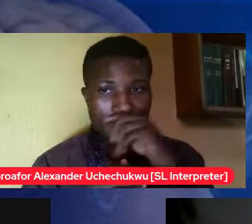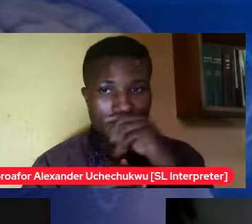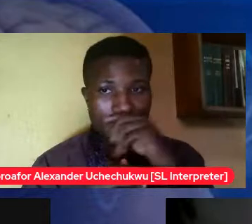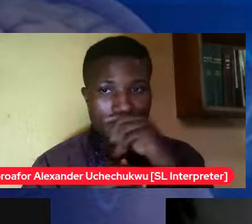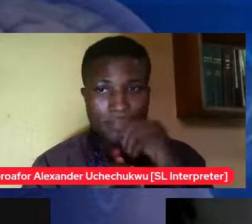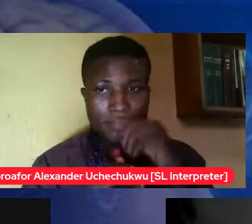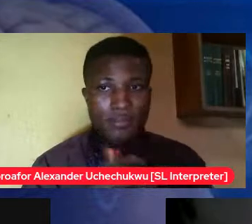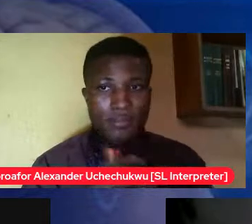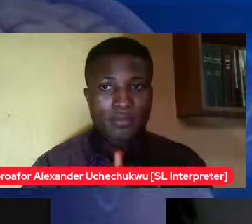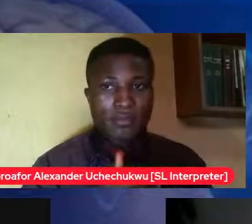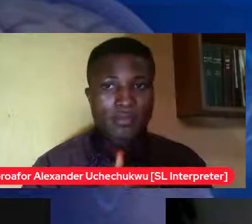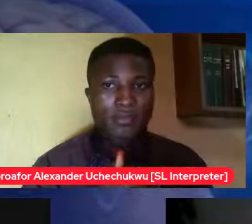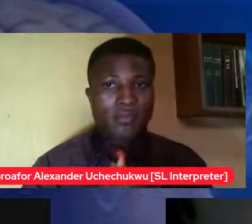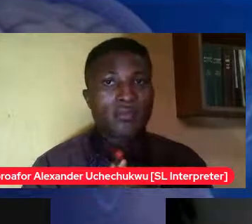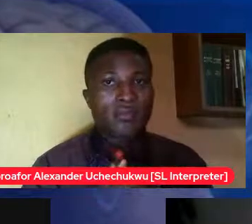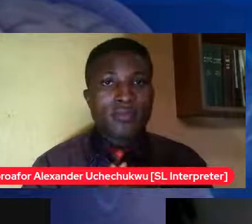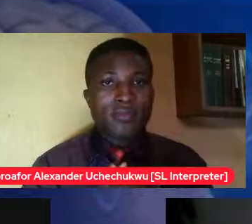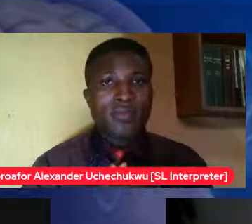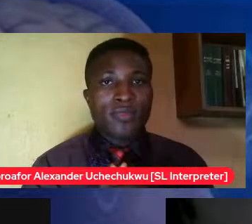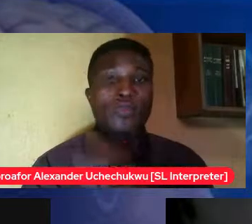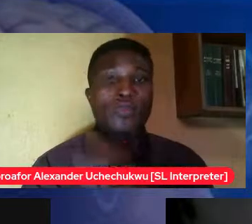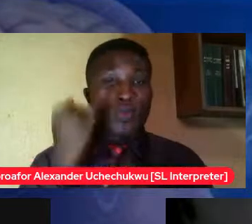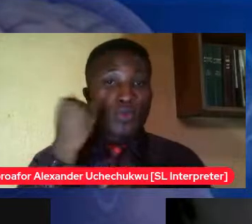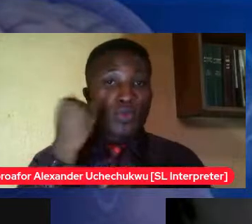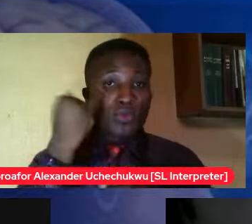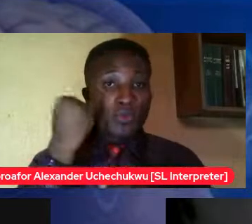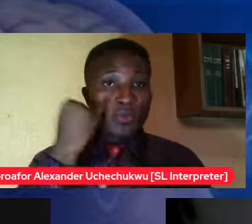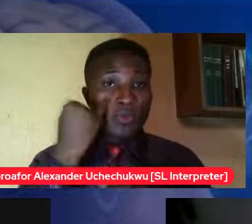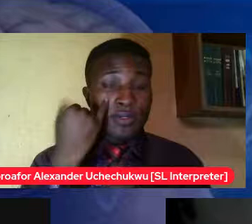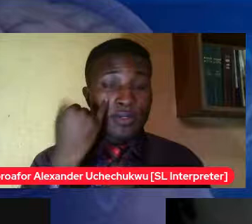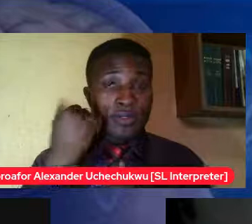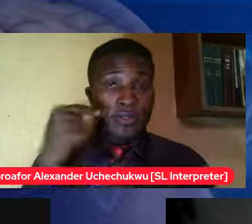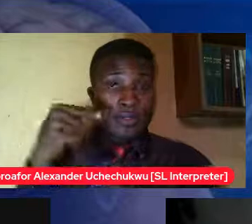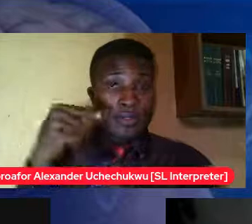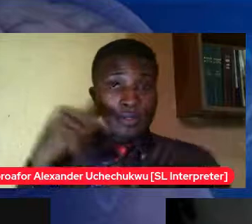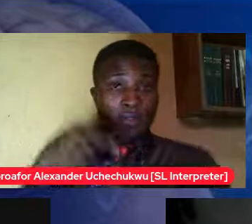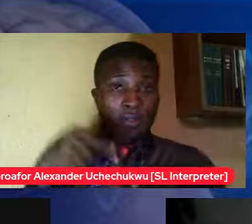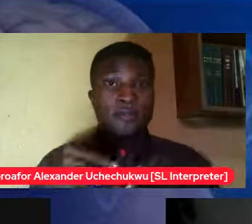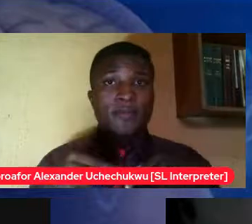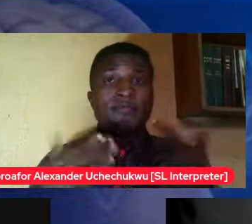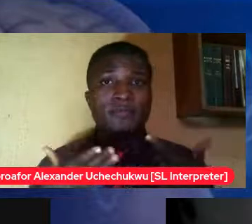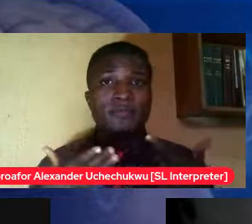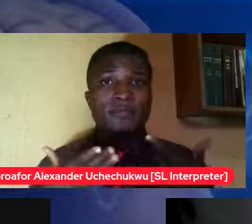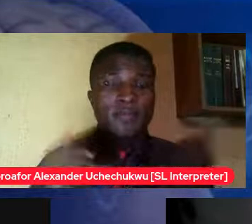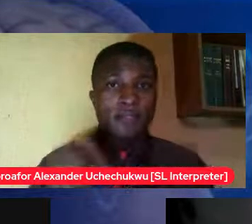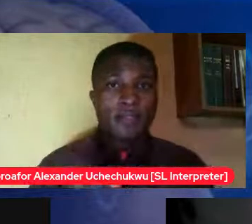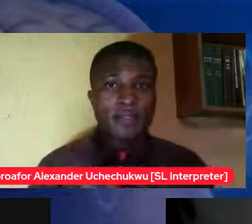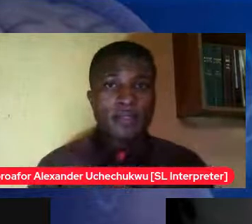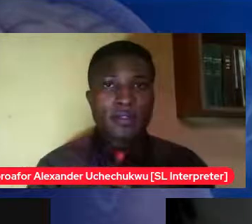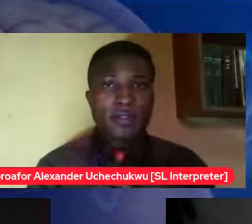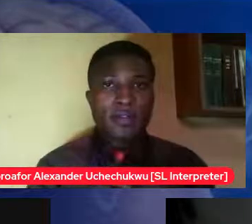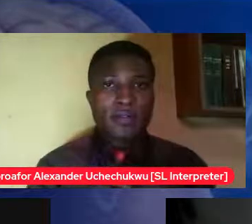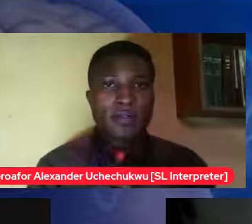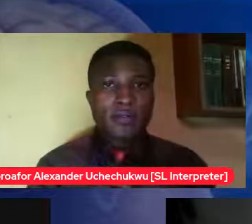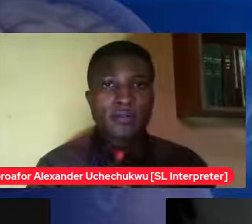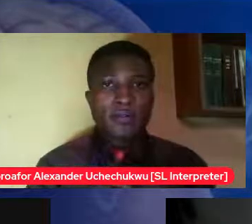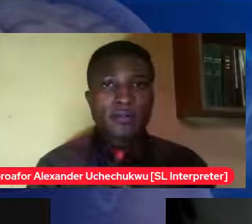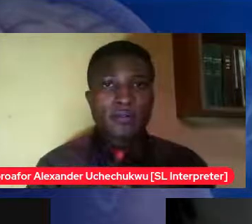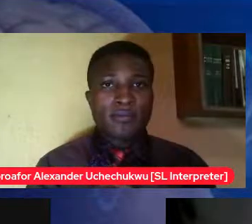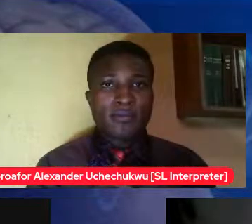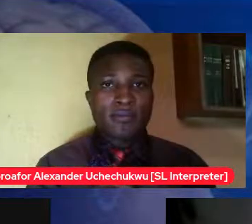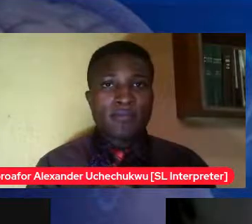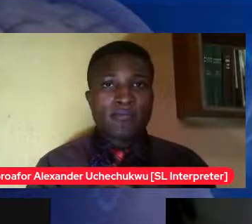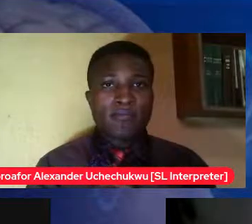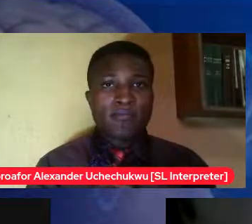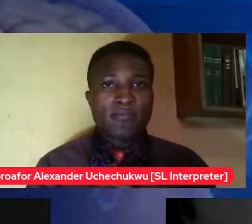manage that because taking a shower would mean they're at home or going into their room would mean they're at home but if it happens if they see a girl